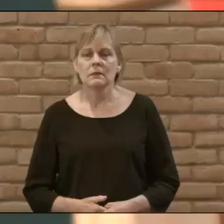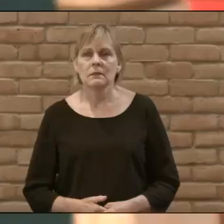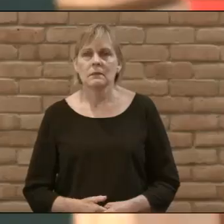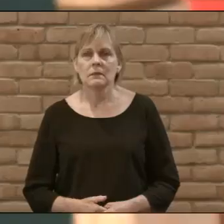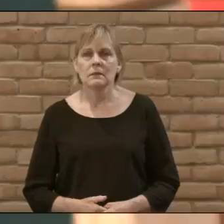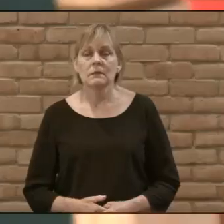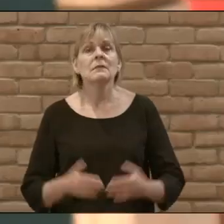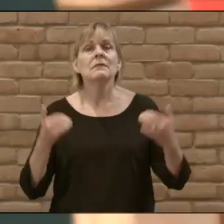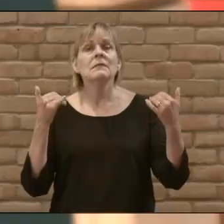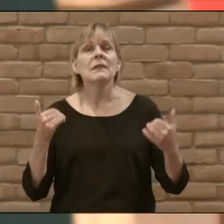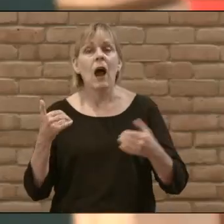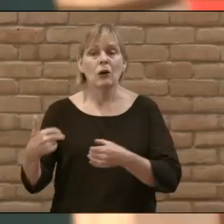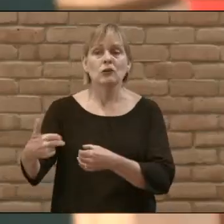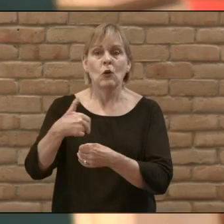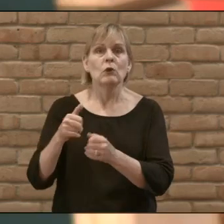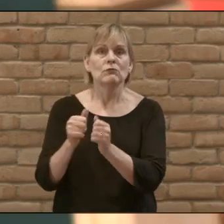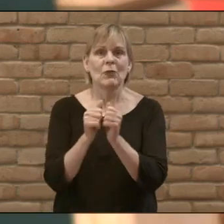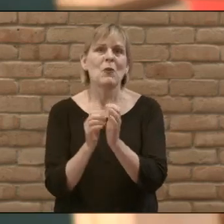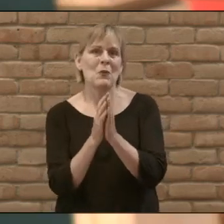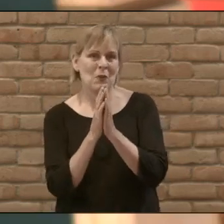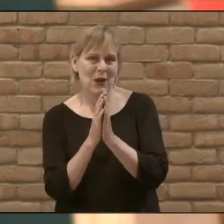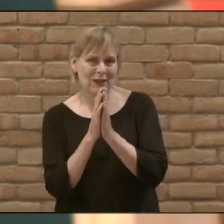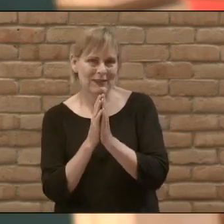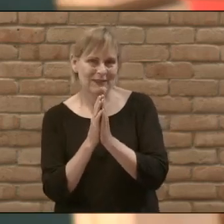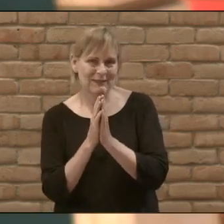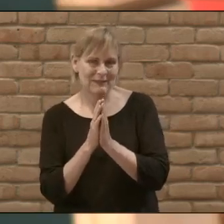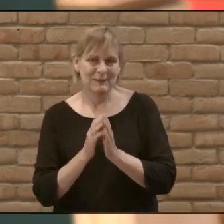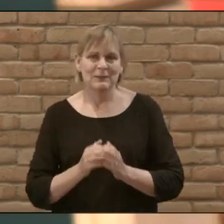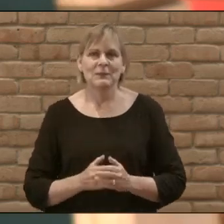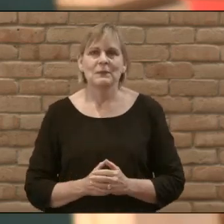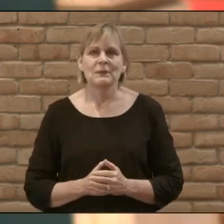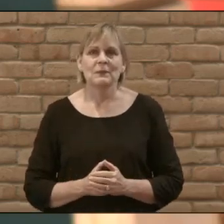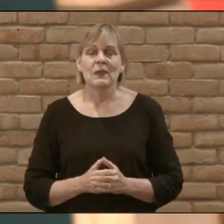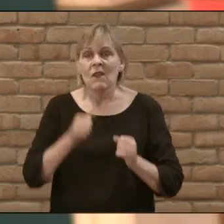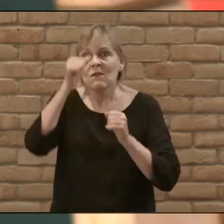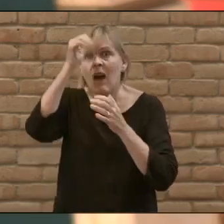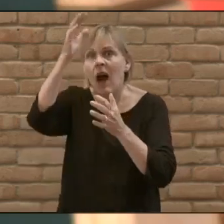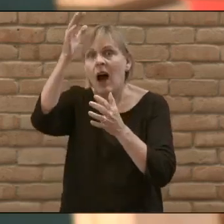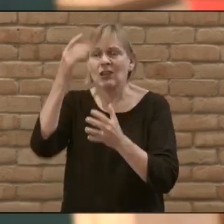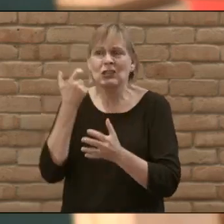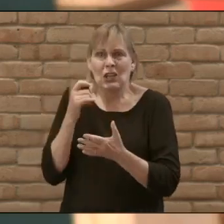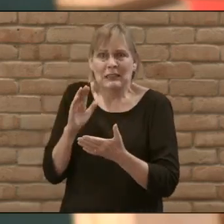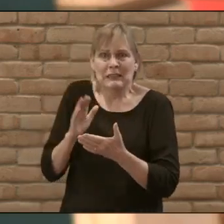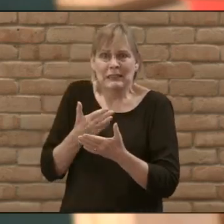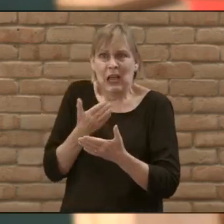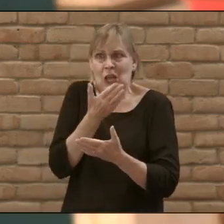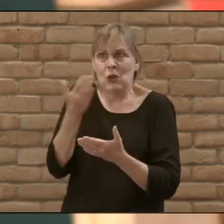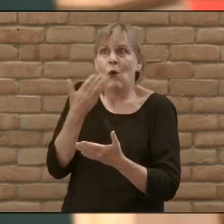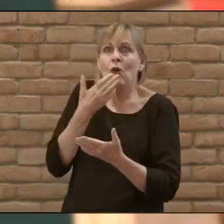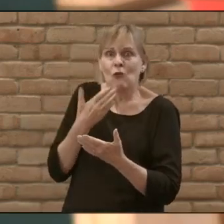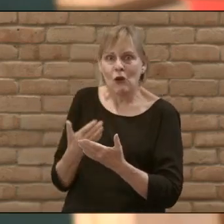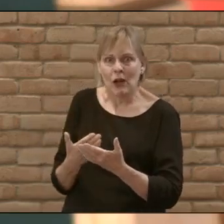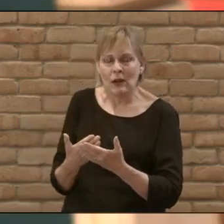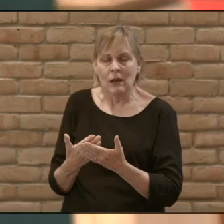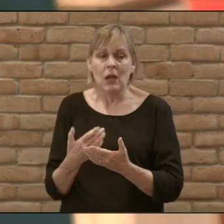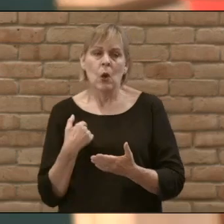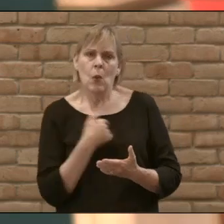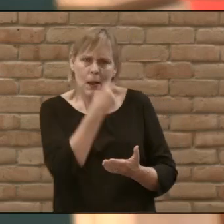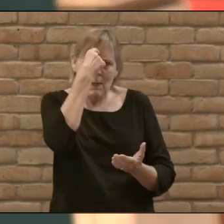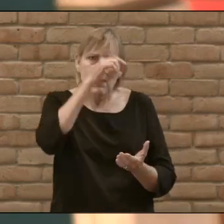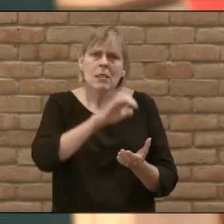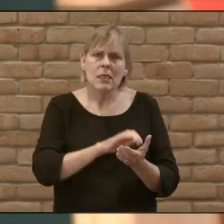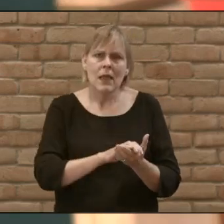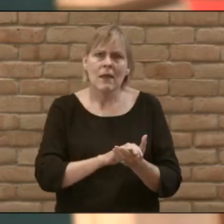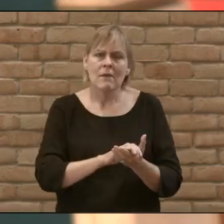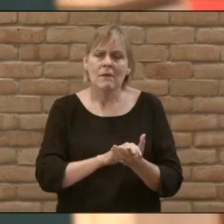We now join together in prayer Father, as we just sang, you are good And we believe